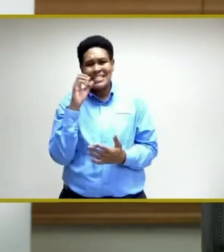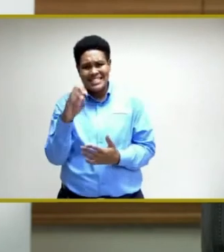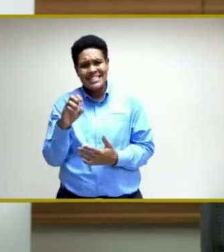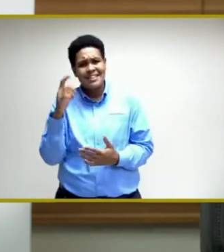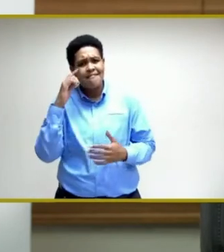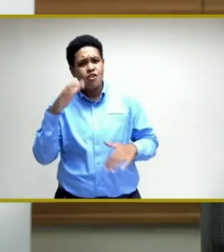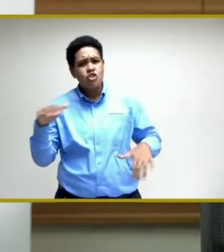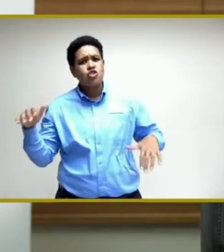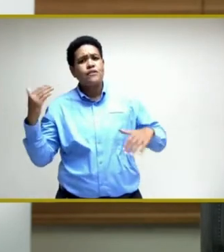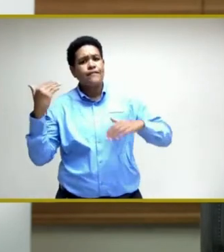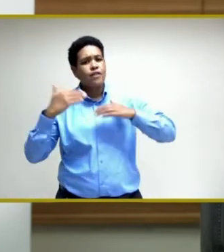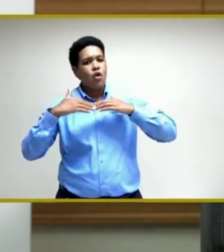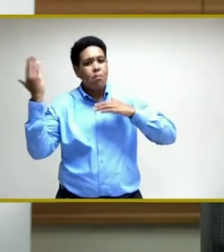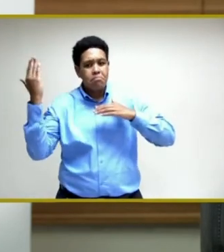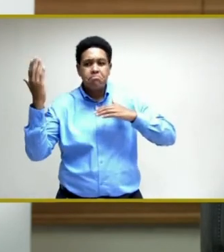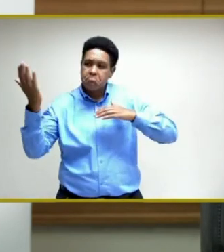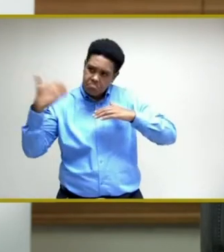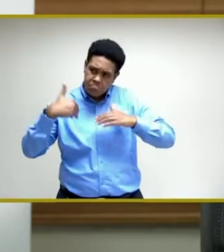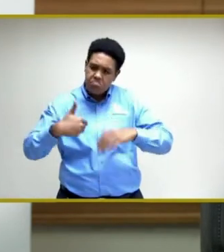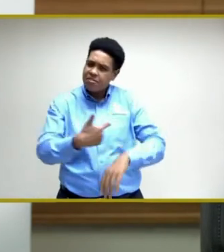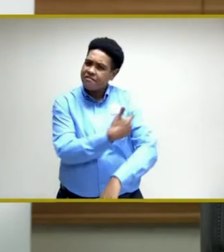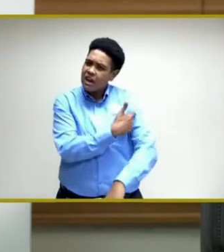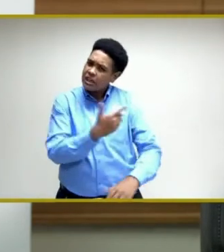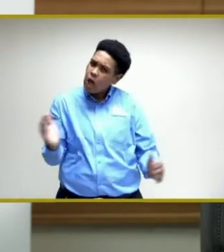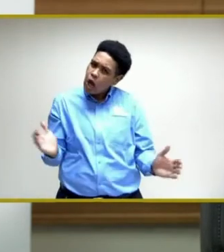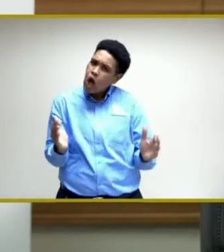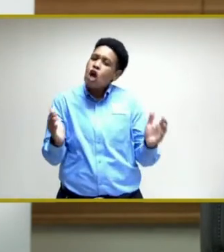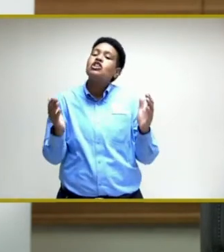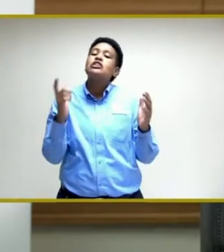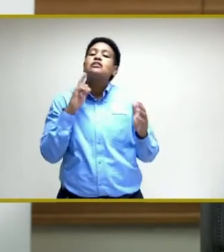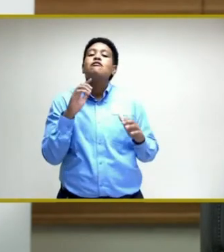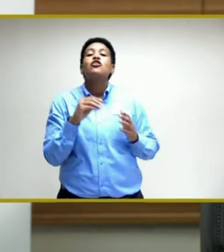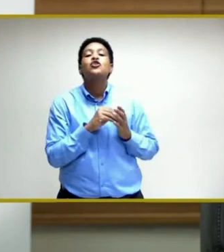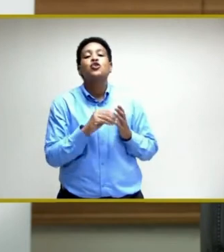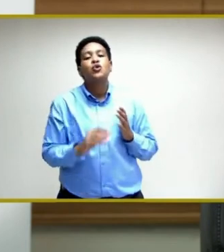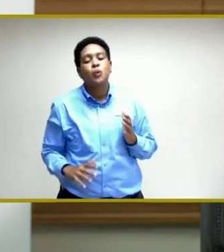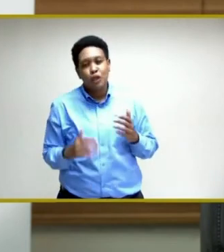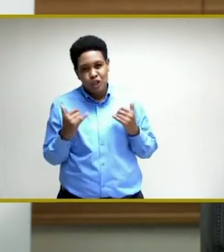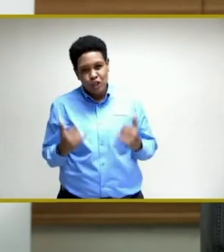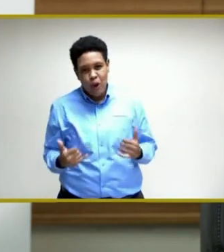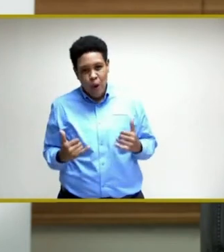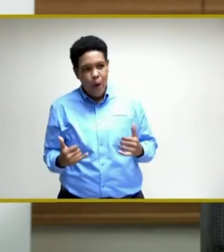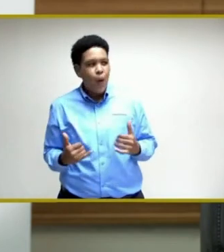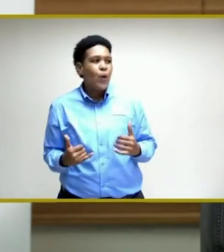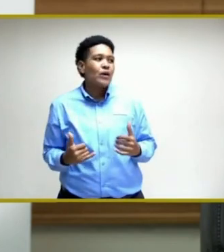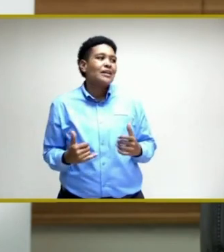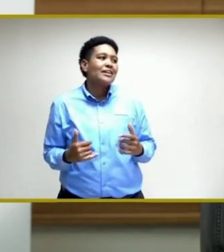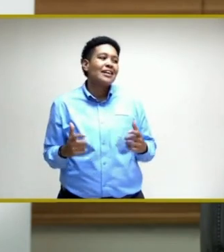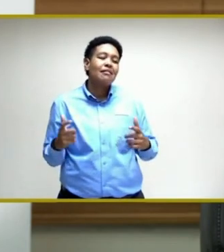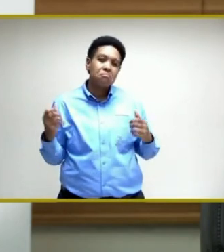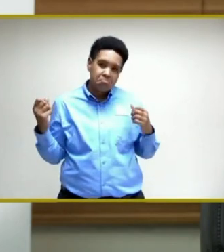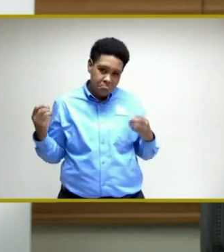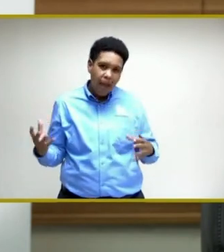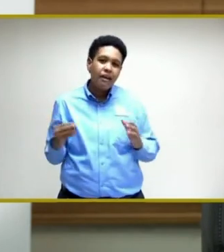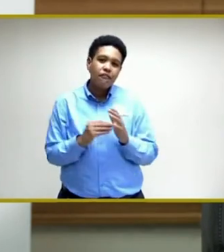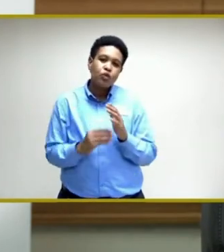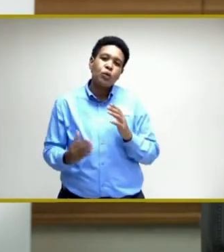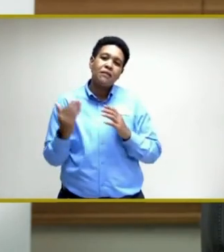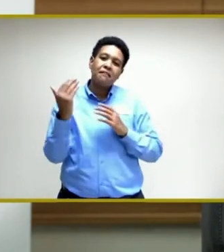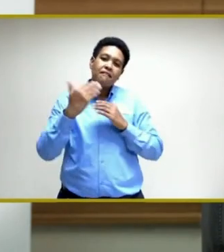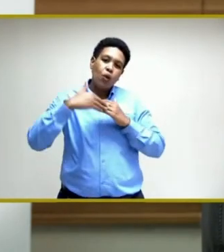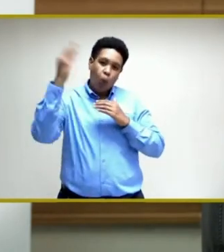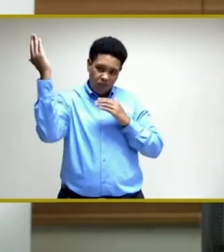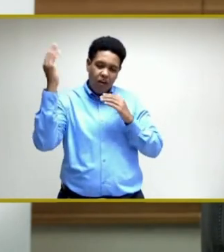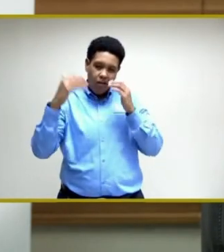and strategize and encourage vaccine take-up for students, or at least a fairly large segment of our